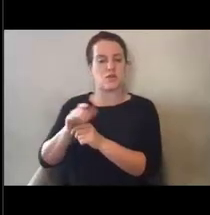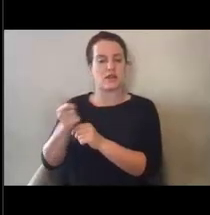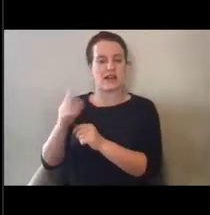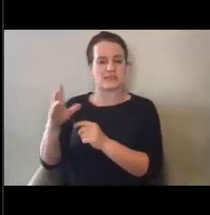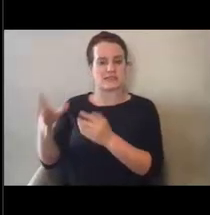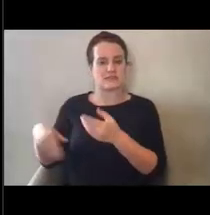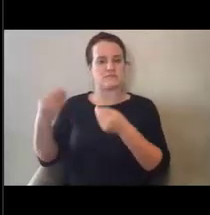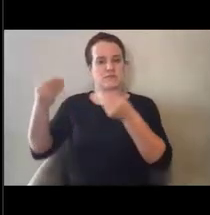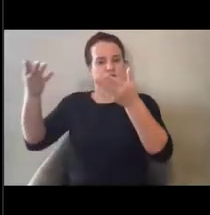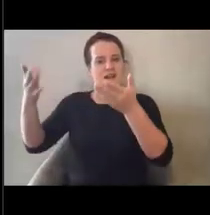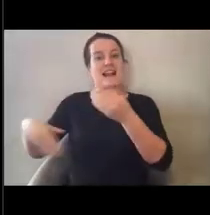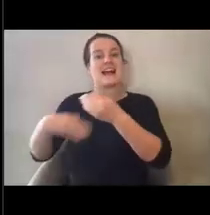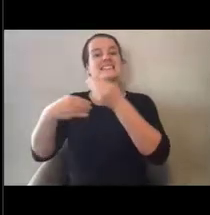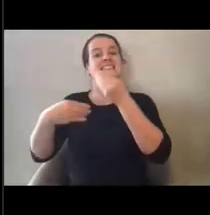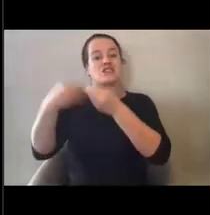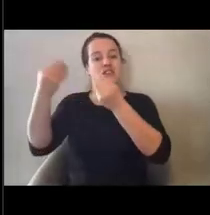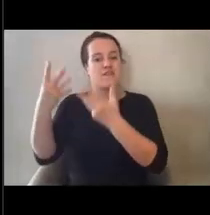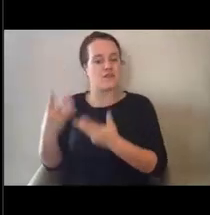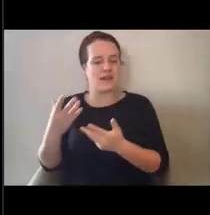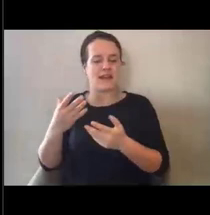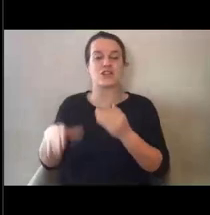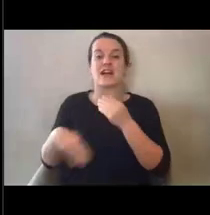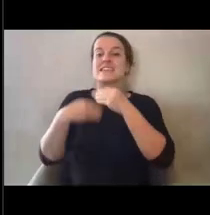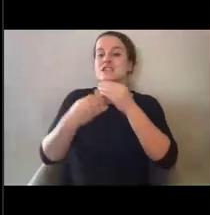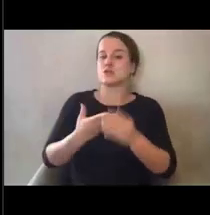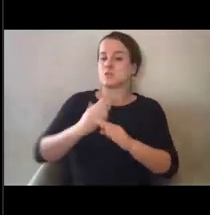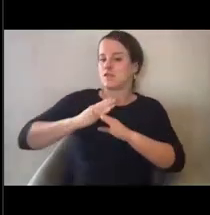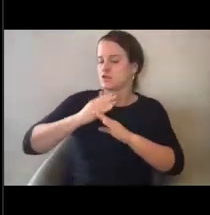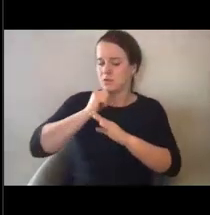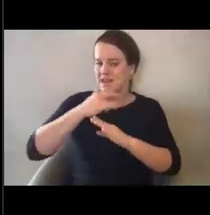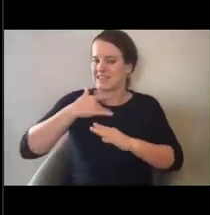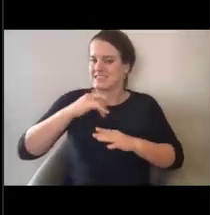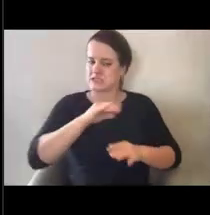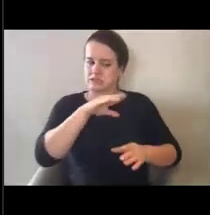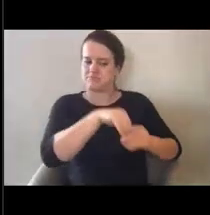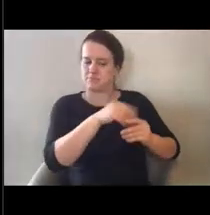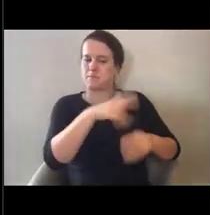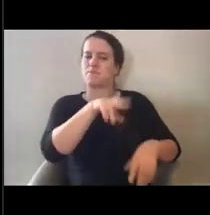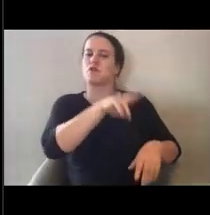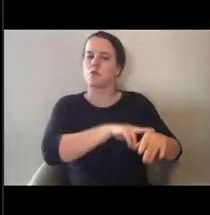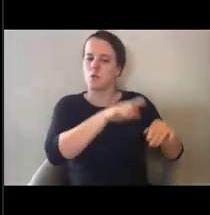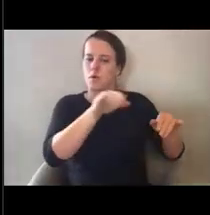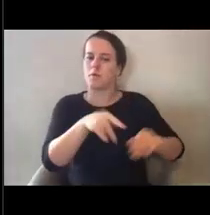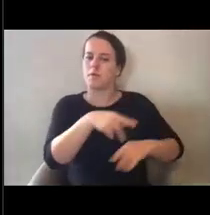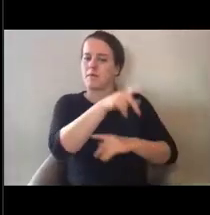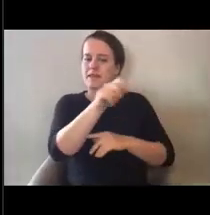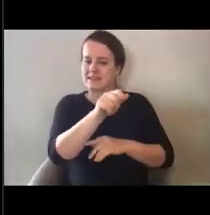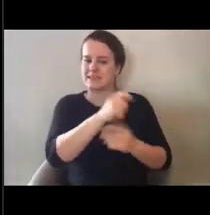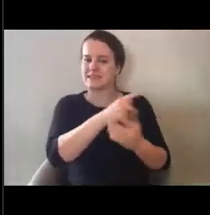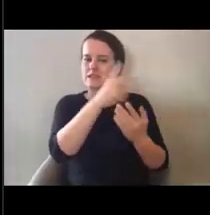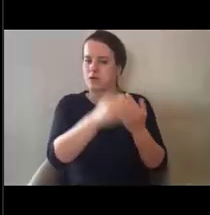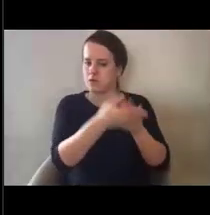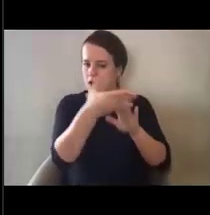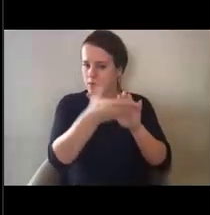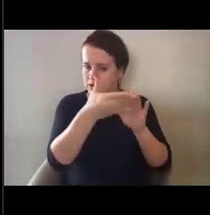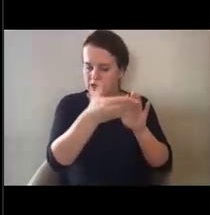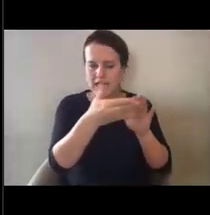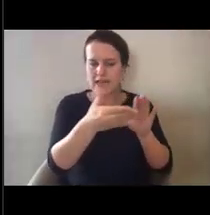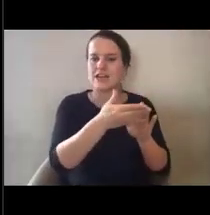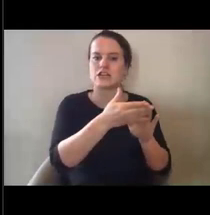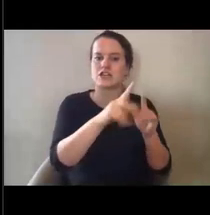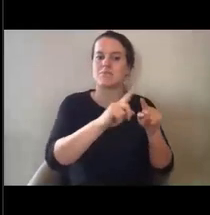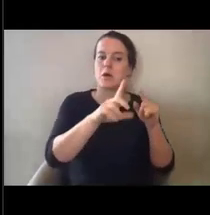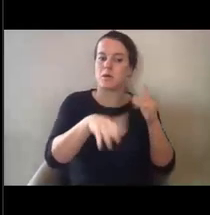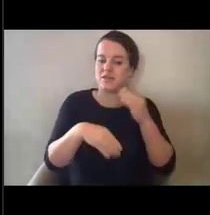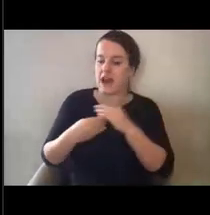additional provisions that we would not normally have in our standard normal public assistance operation. But we have developed